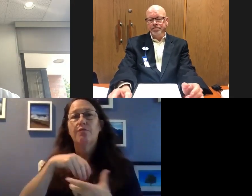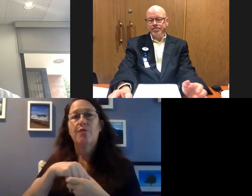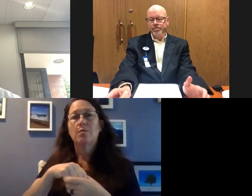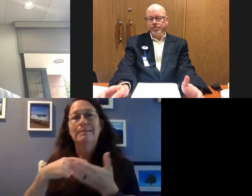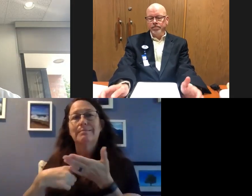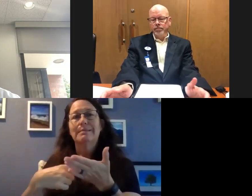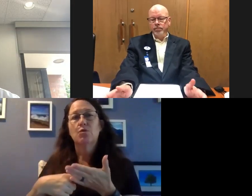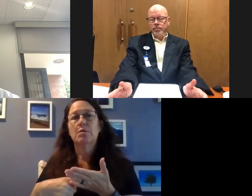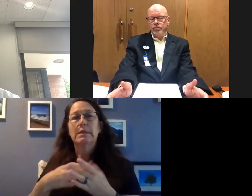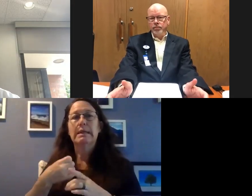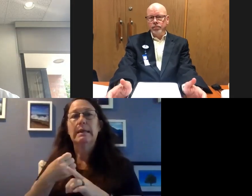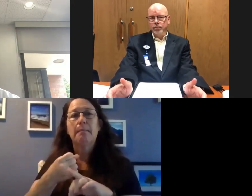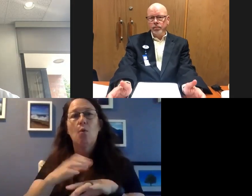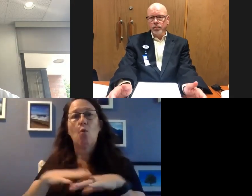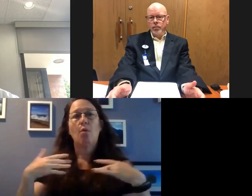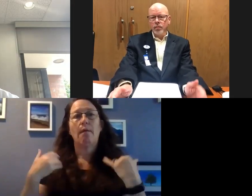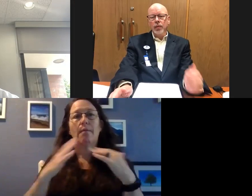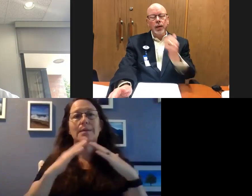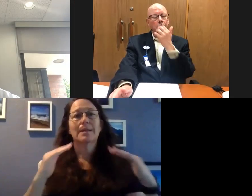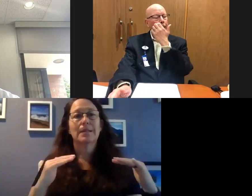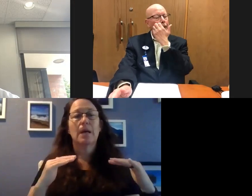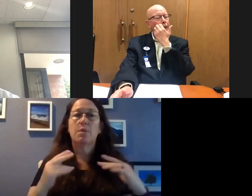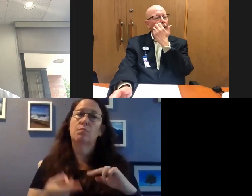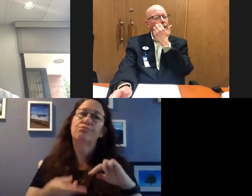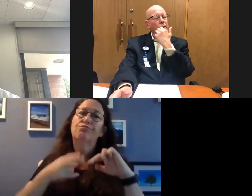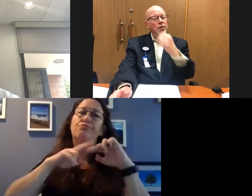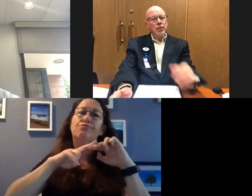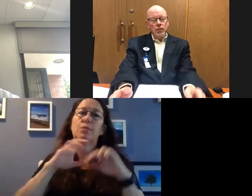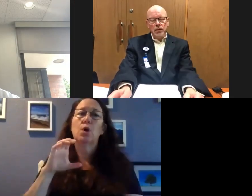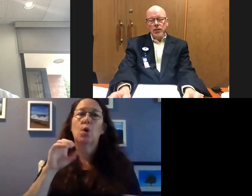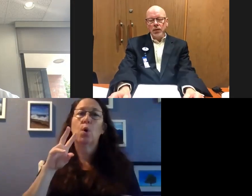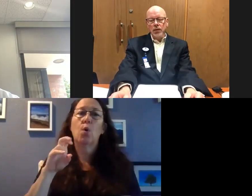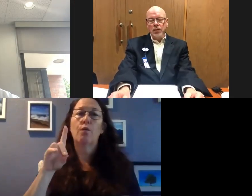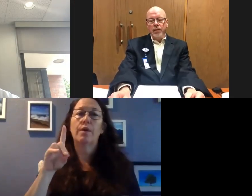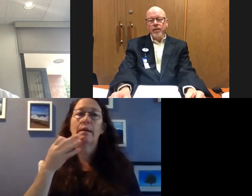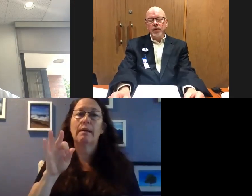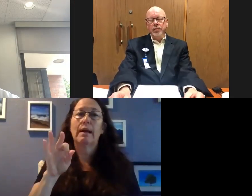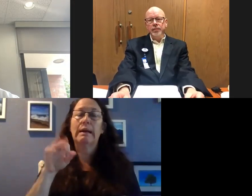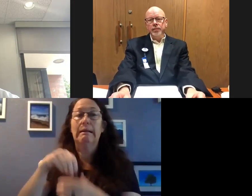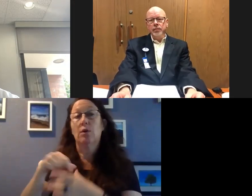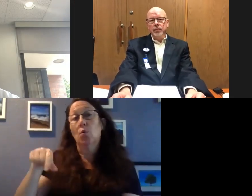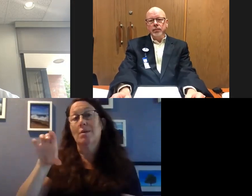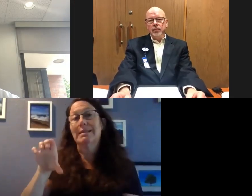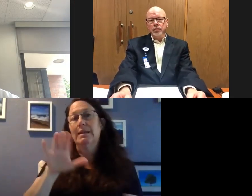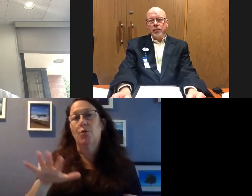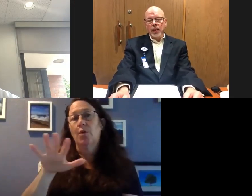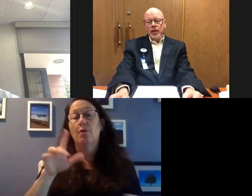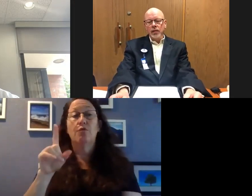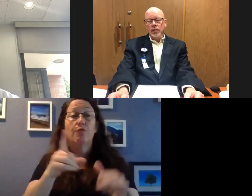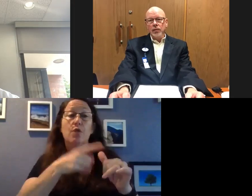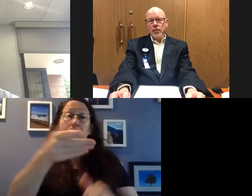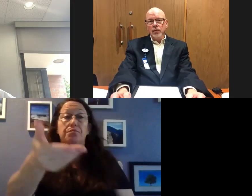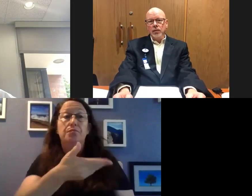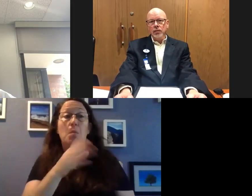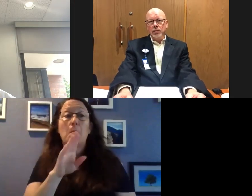impacts on the health care system of the significant increases in the COVID-19 cases in the Quad Cities. So I'd first like to introduce